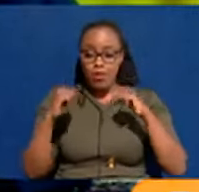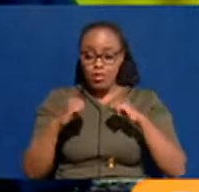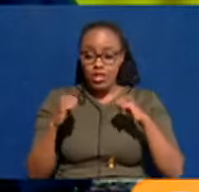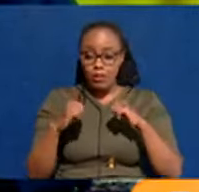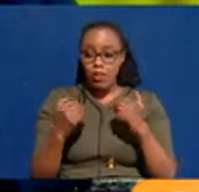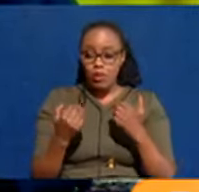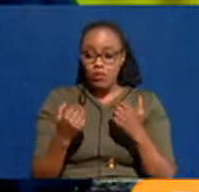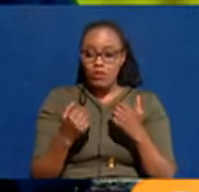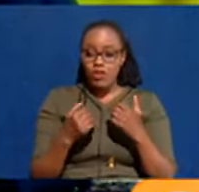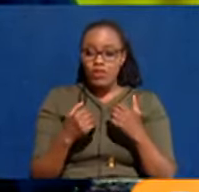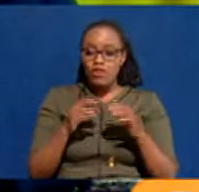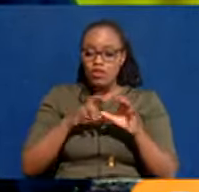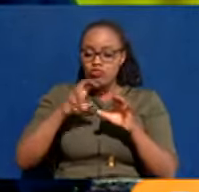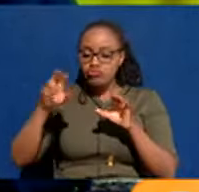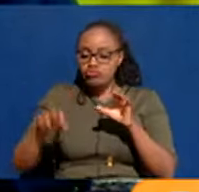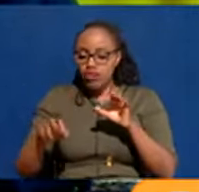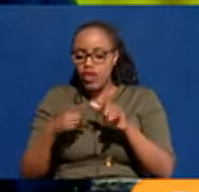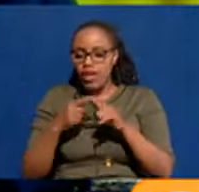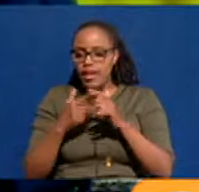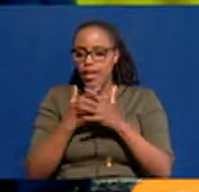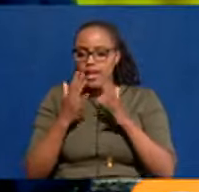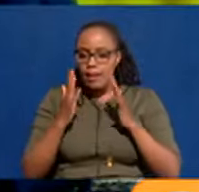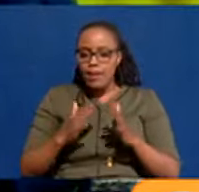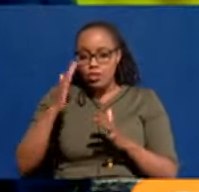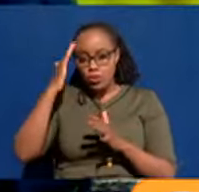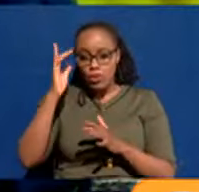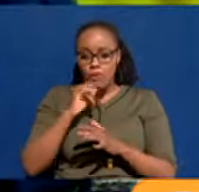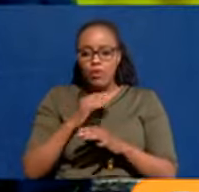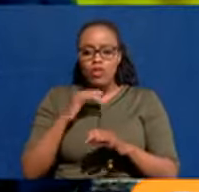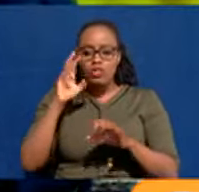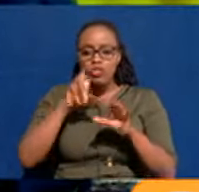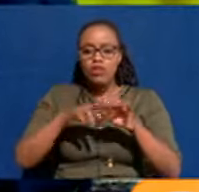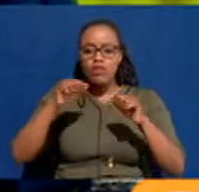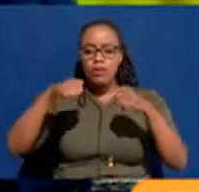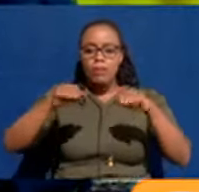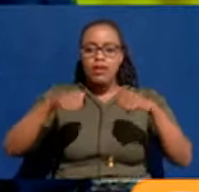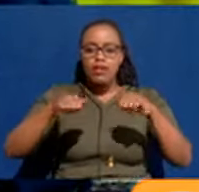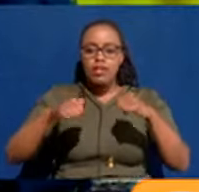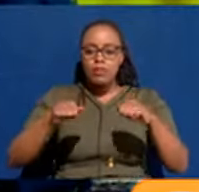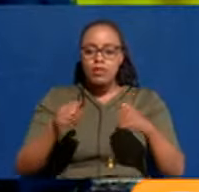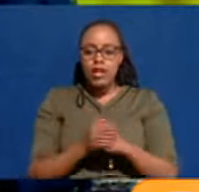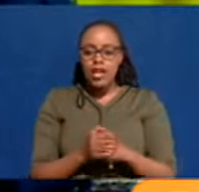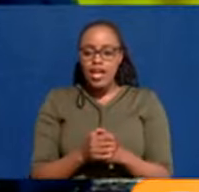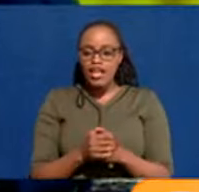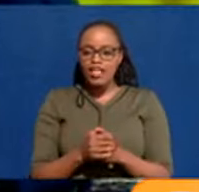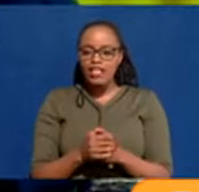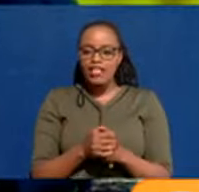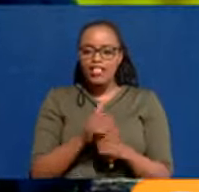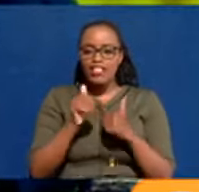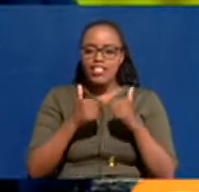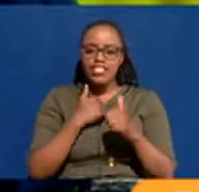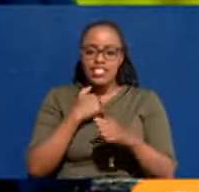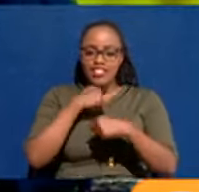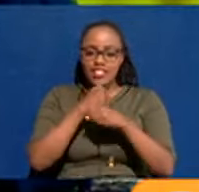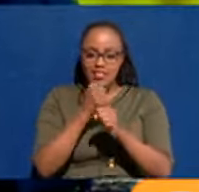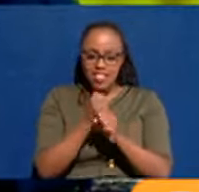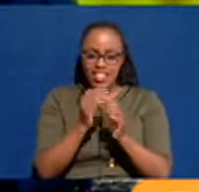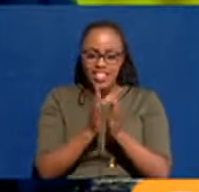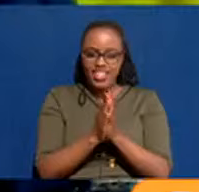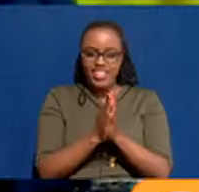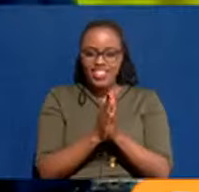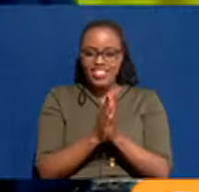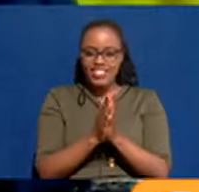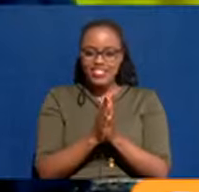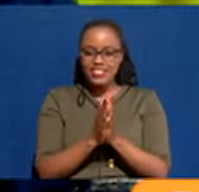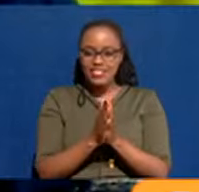know, be able to drop and to pick. And everybody knows if I want to get a Boda Boda, if it's along Kenyatta Avenue, it is this spot or this spot. It's a process that they have